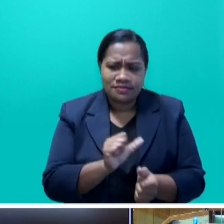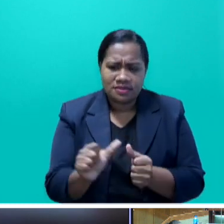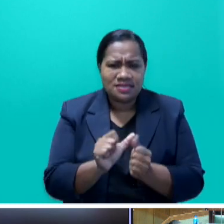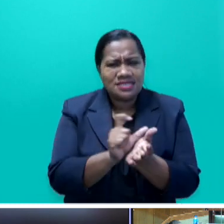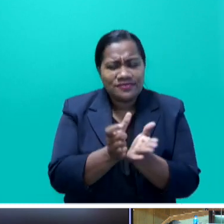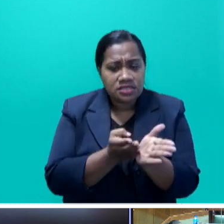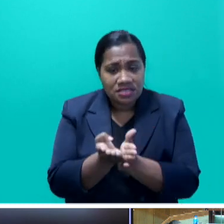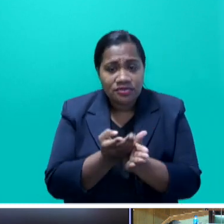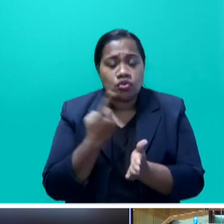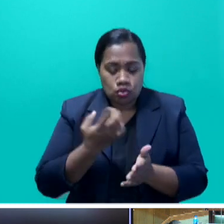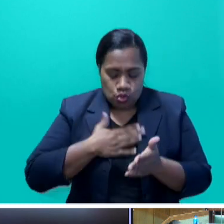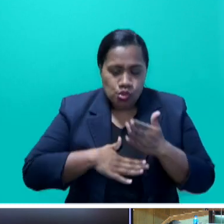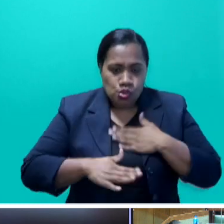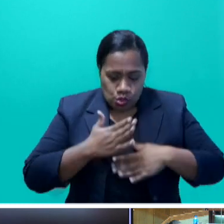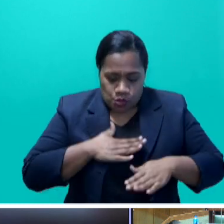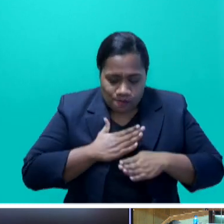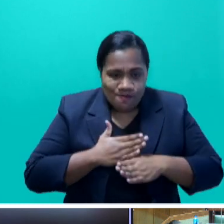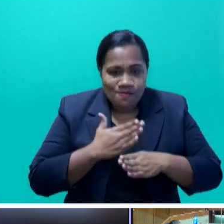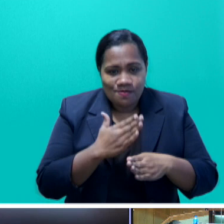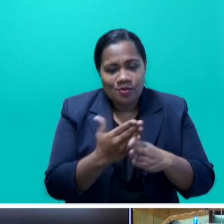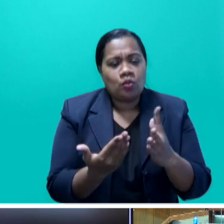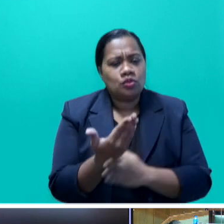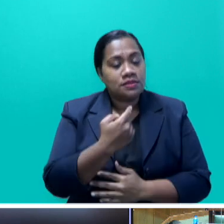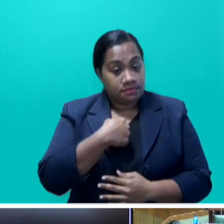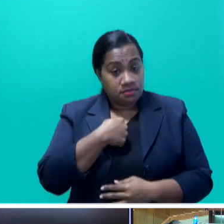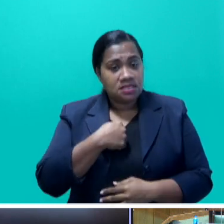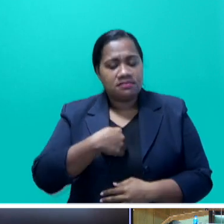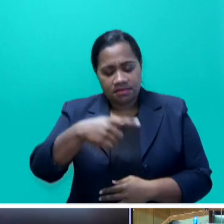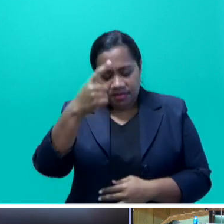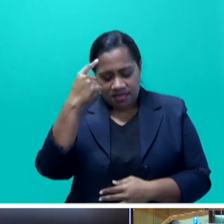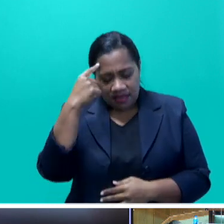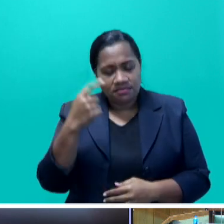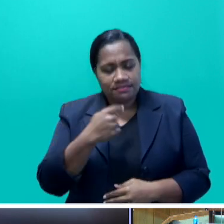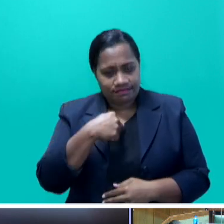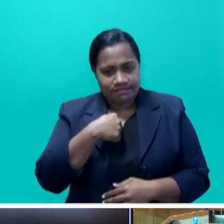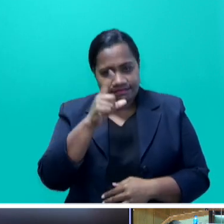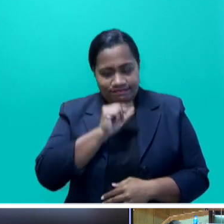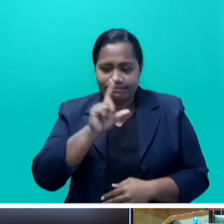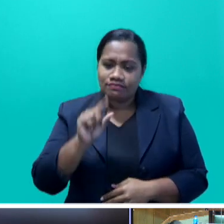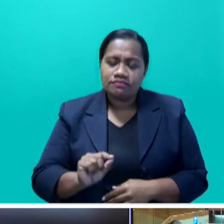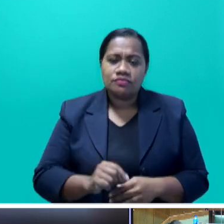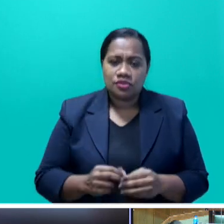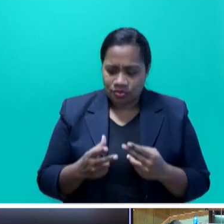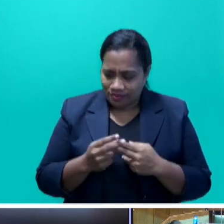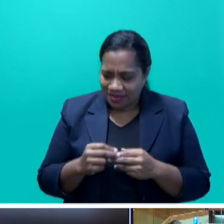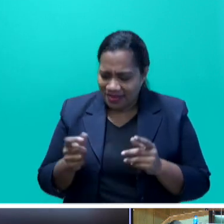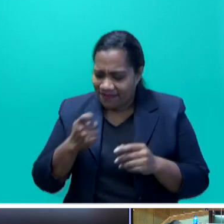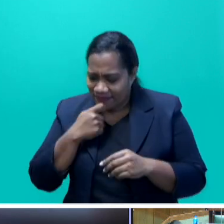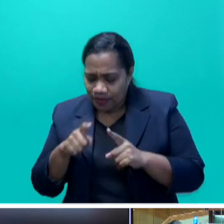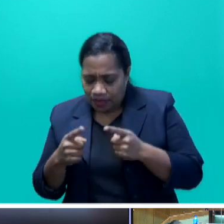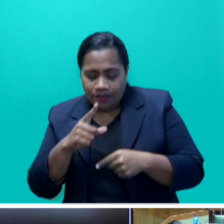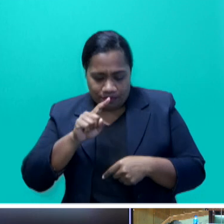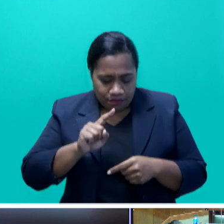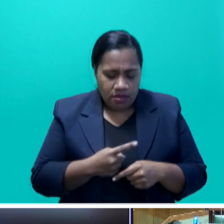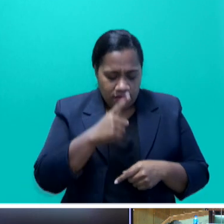endured this ordeal. I, for one, think we could all do with less cake and other unnecessary indulgences at